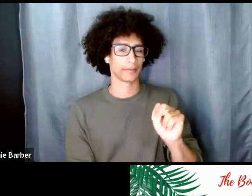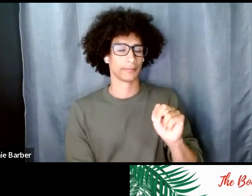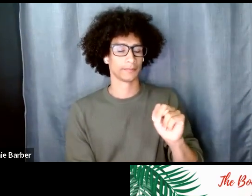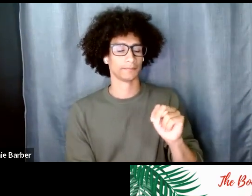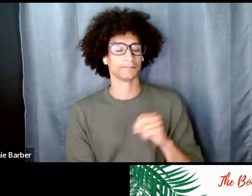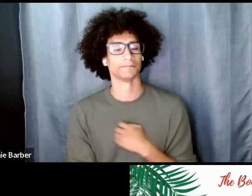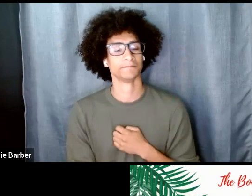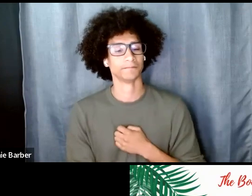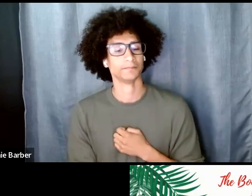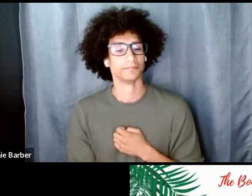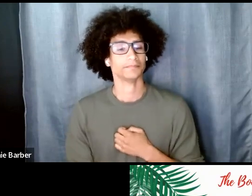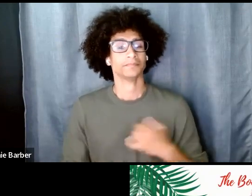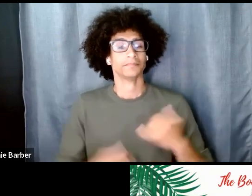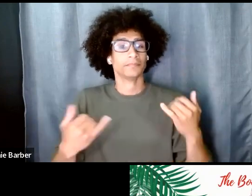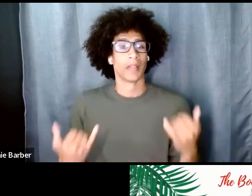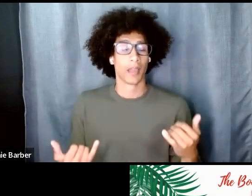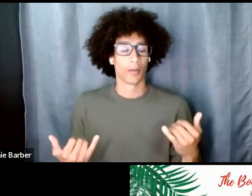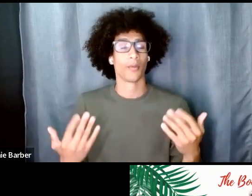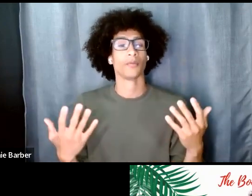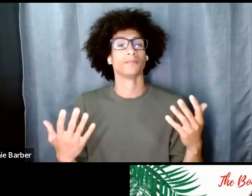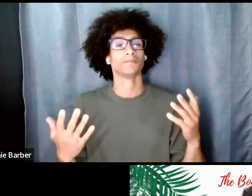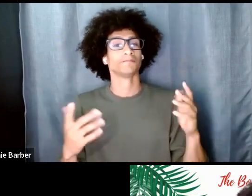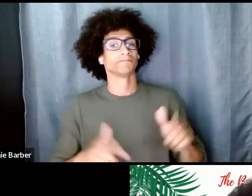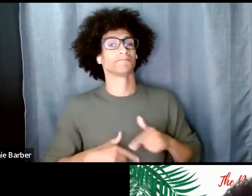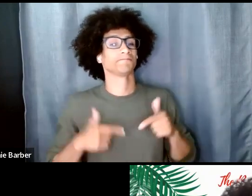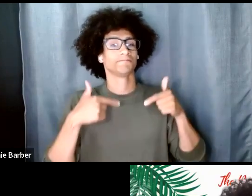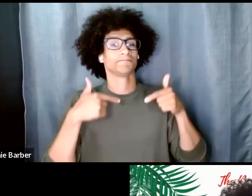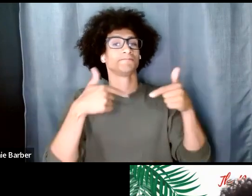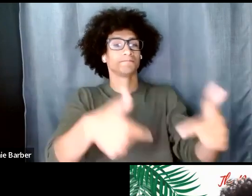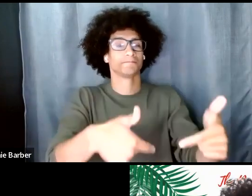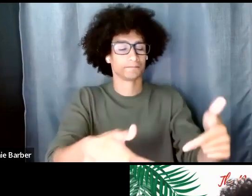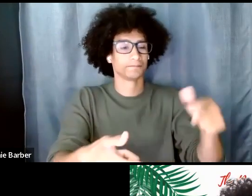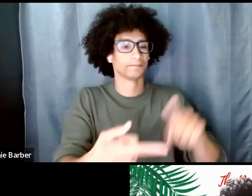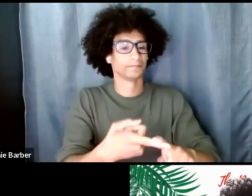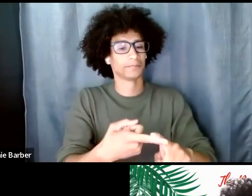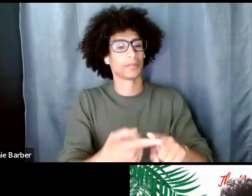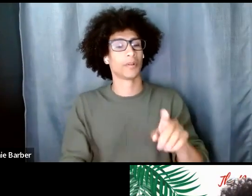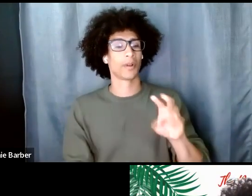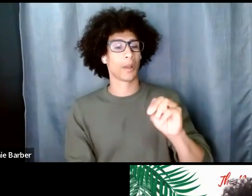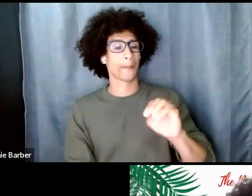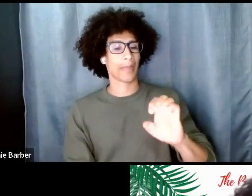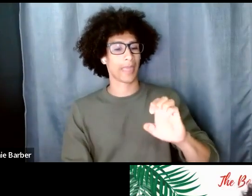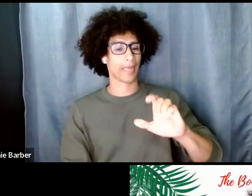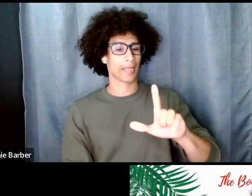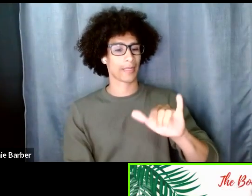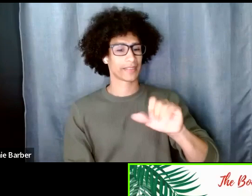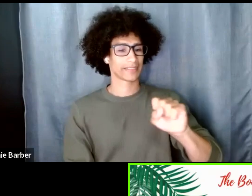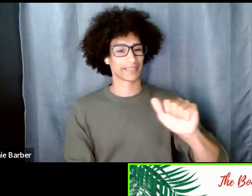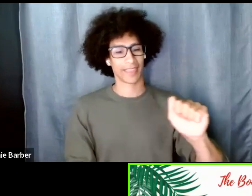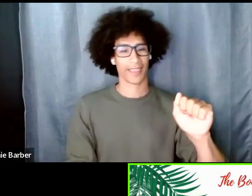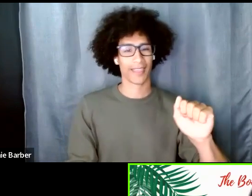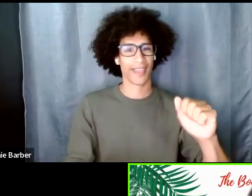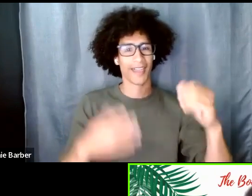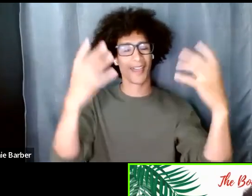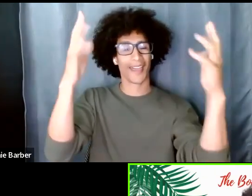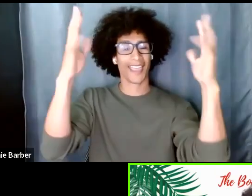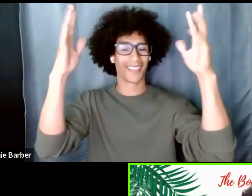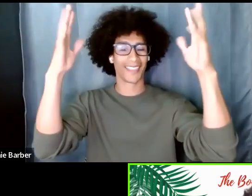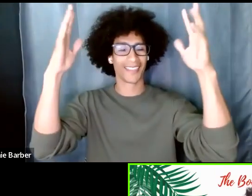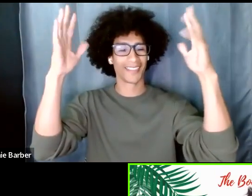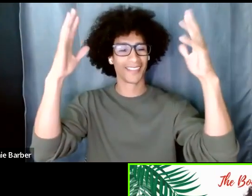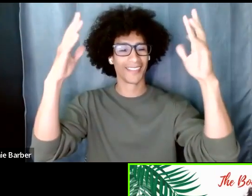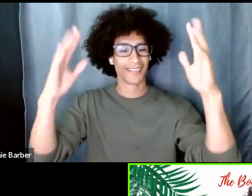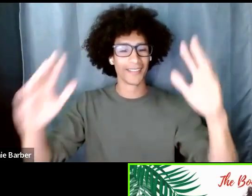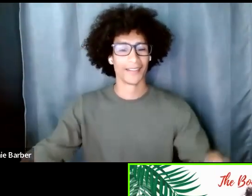hand it over to our incredible guest melissa yeah i'm gonna put my bio